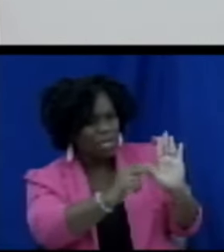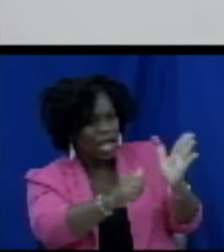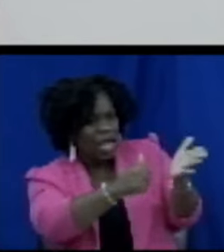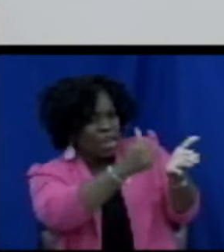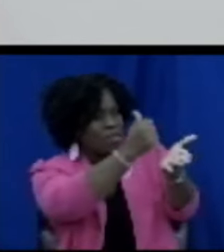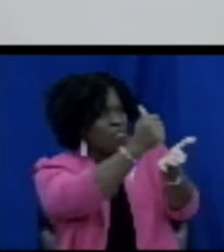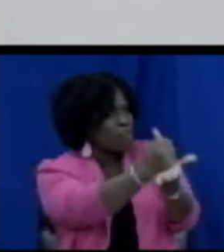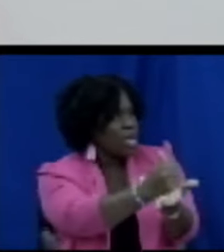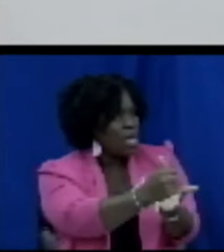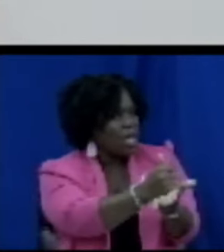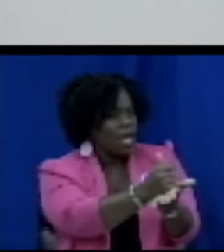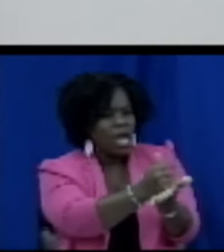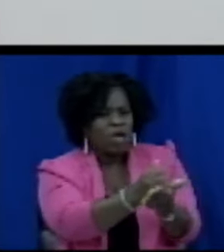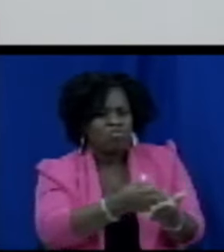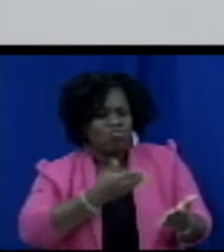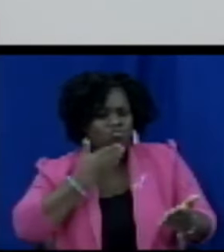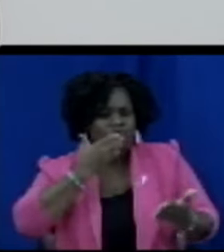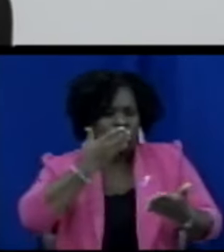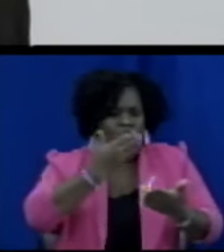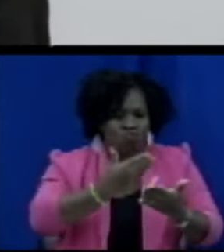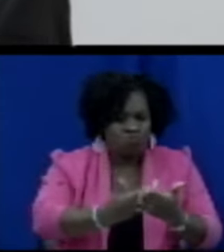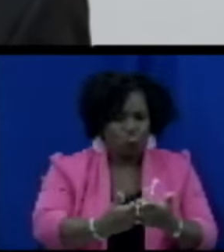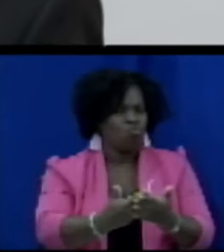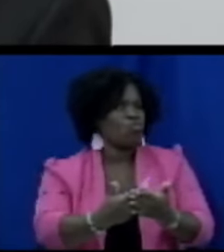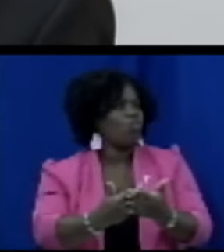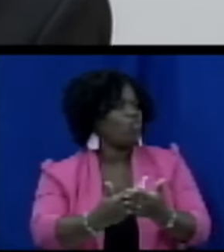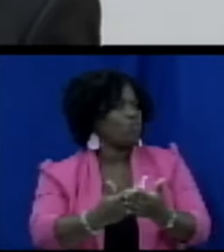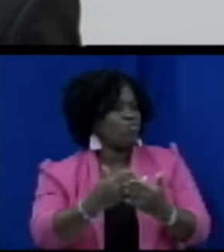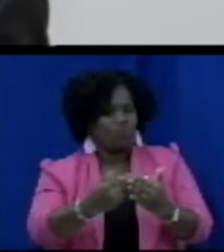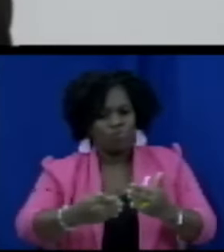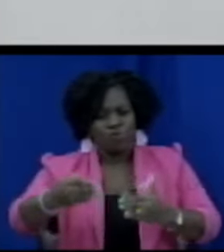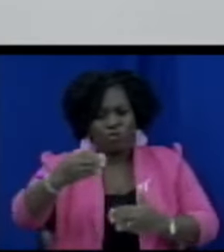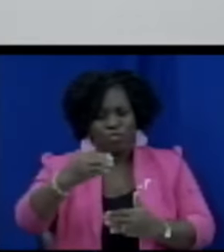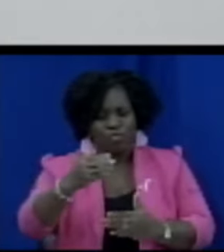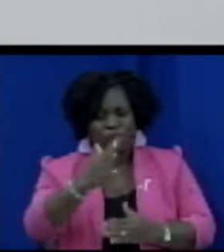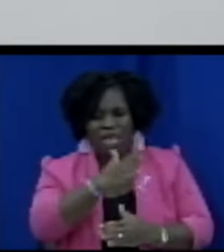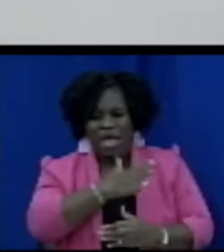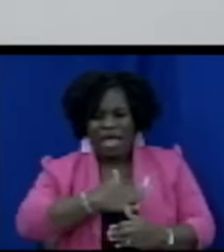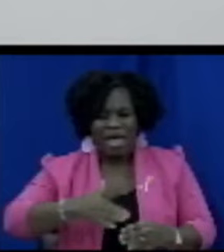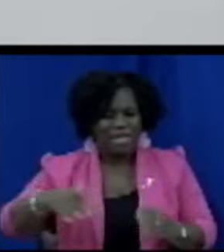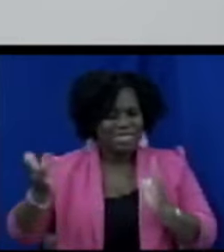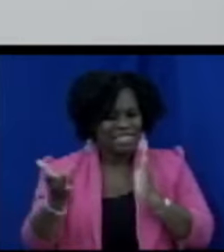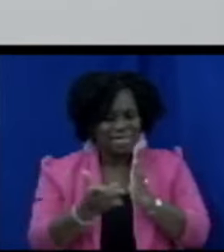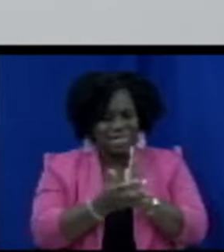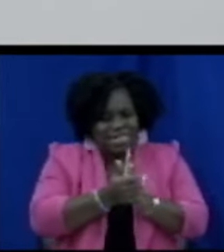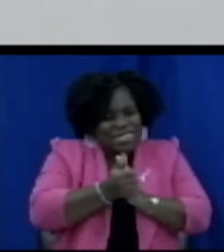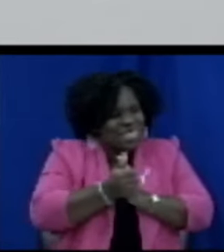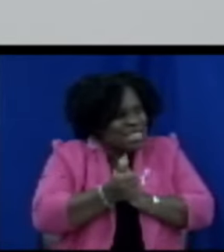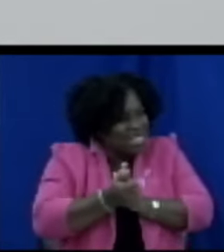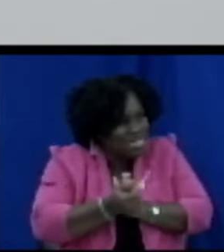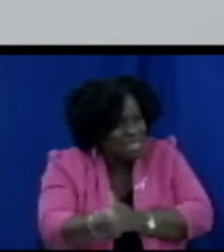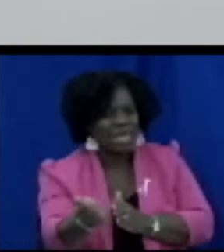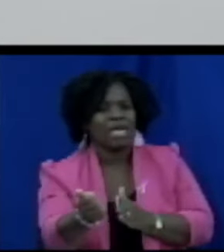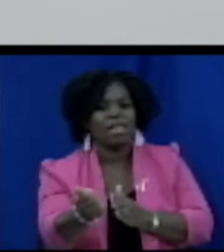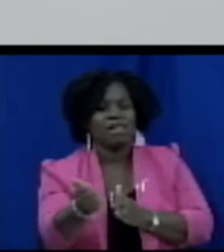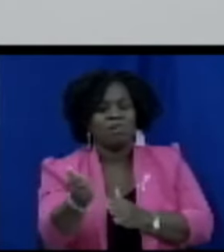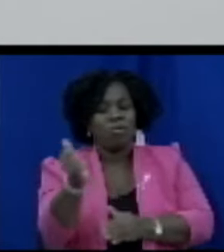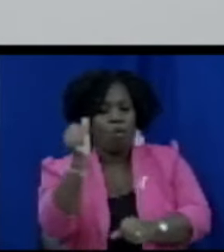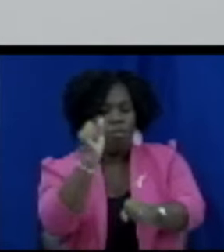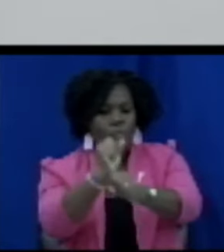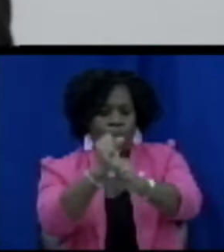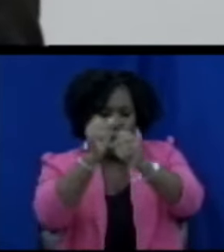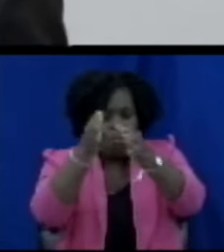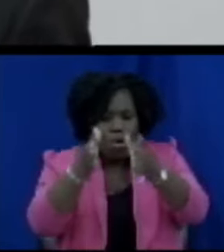and the technically skilled force that we are encouraging